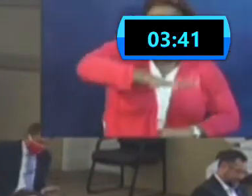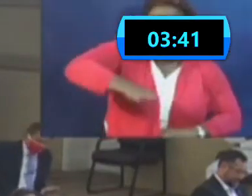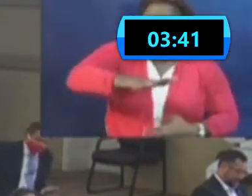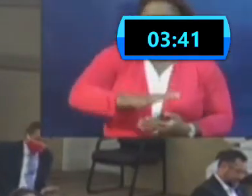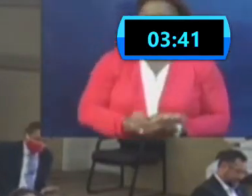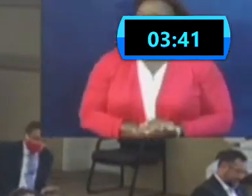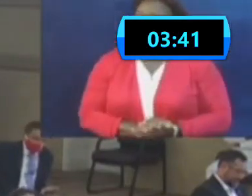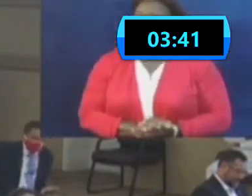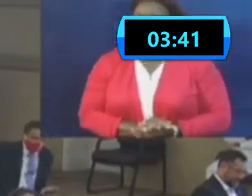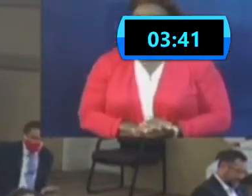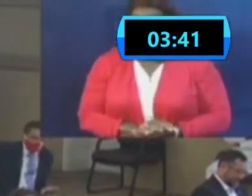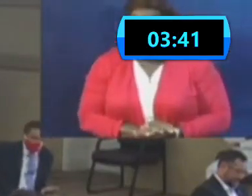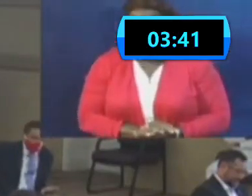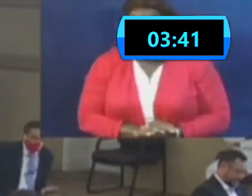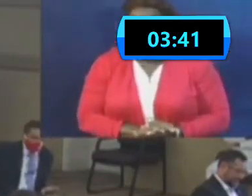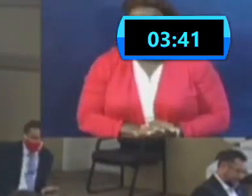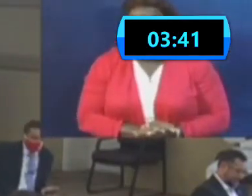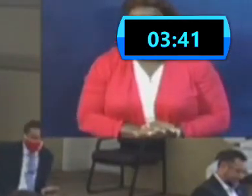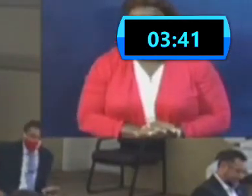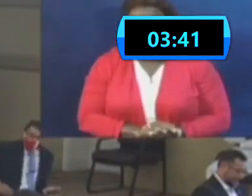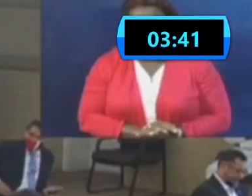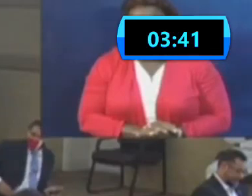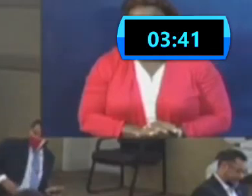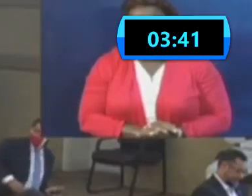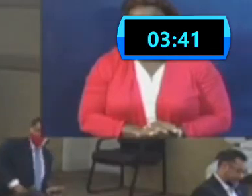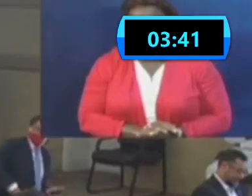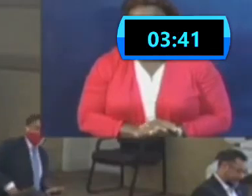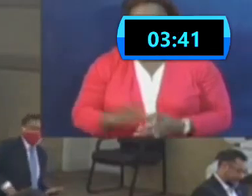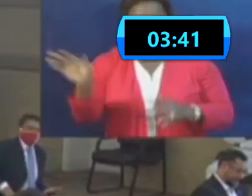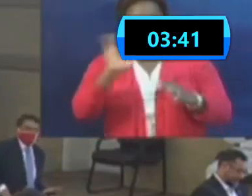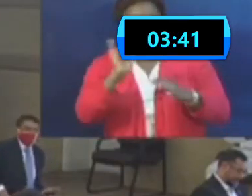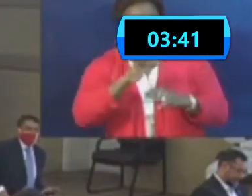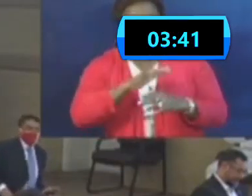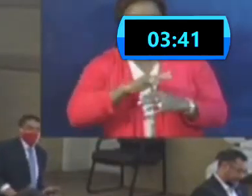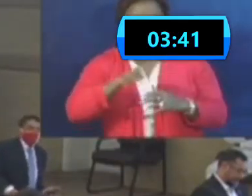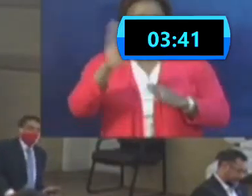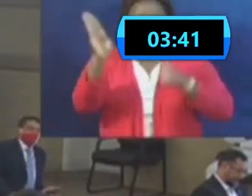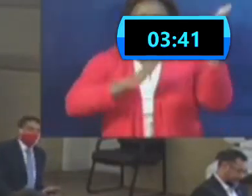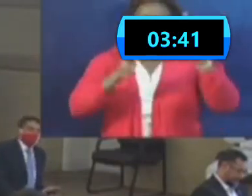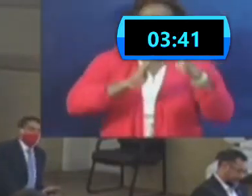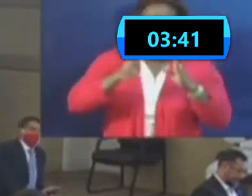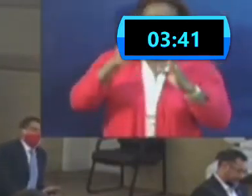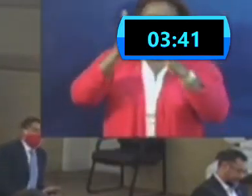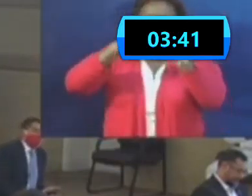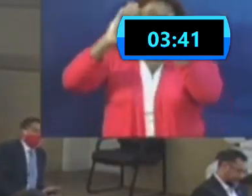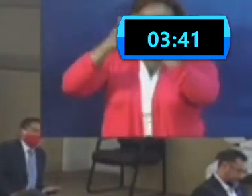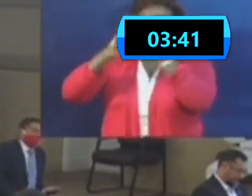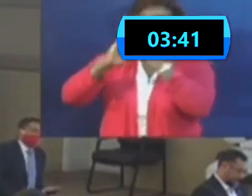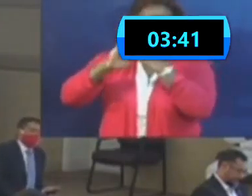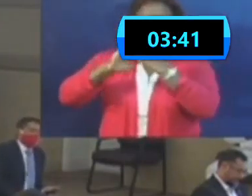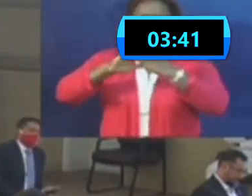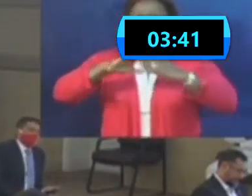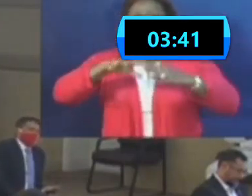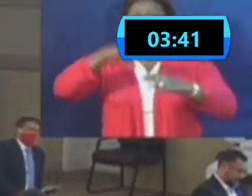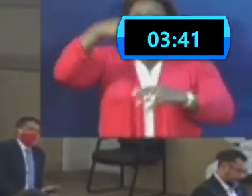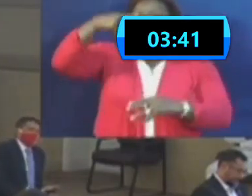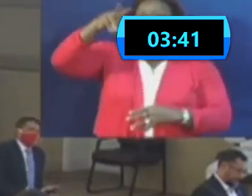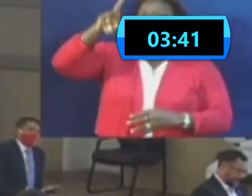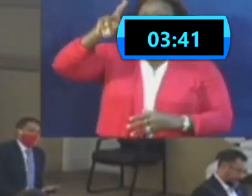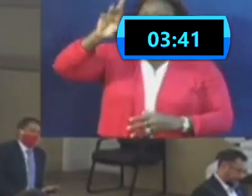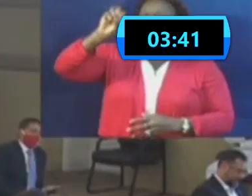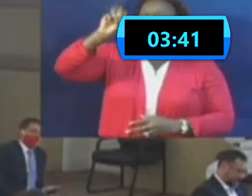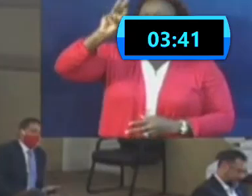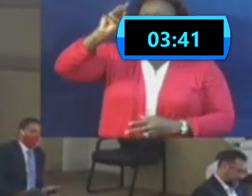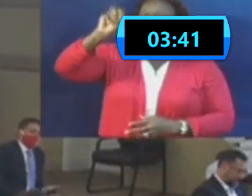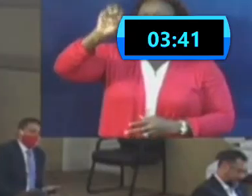We have already mask sanitizing of public spaces? The promenade, bus terminus, these places or no? And